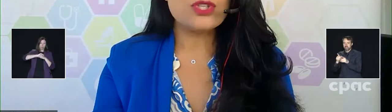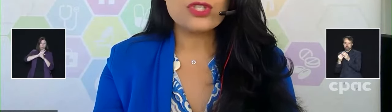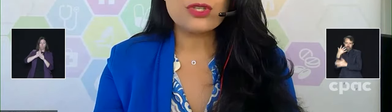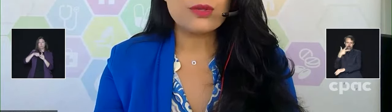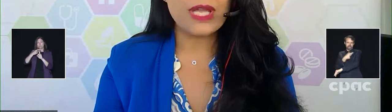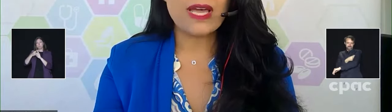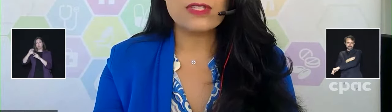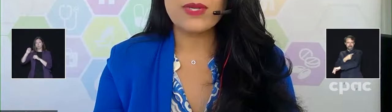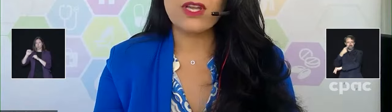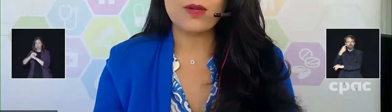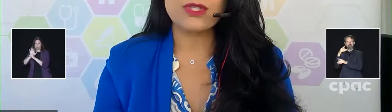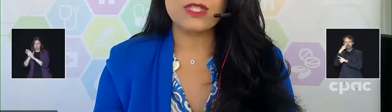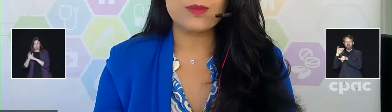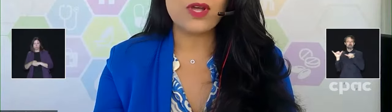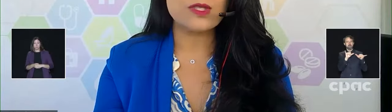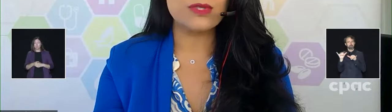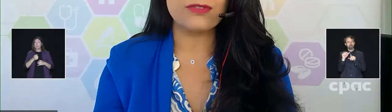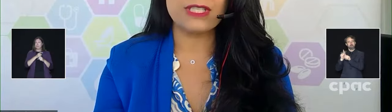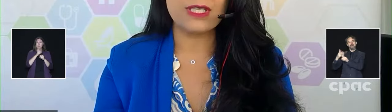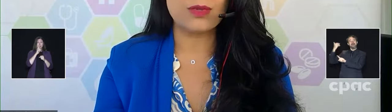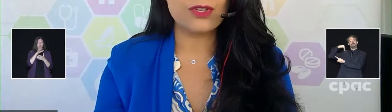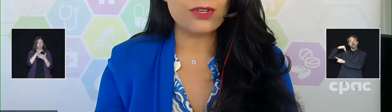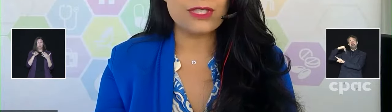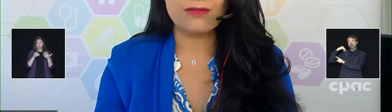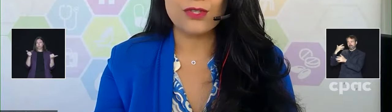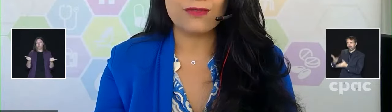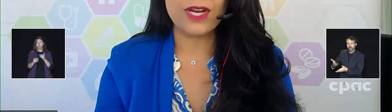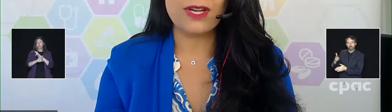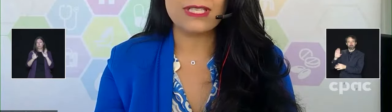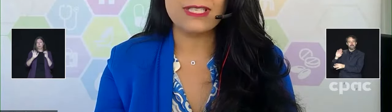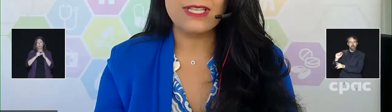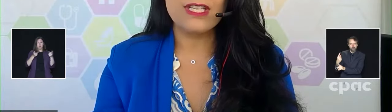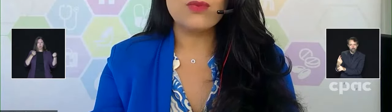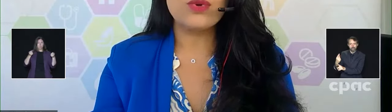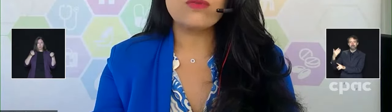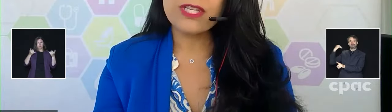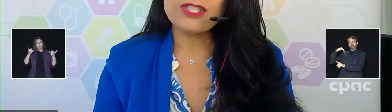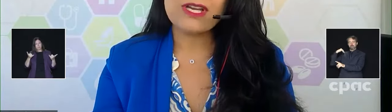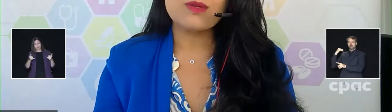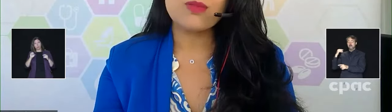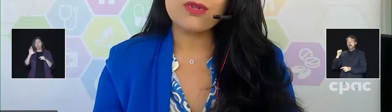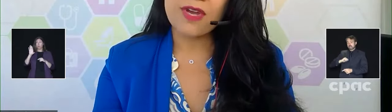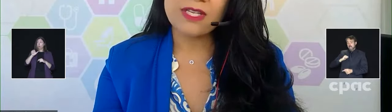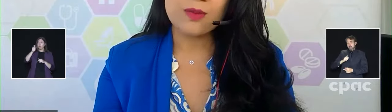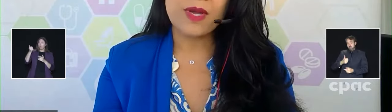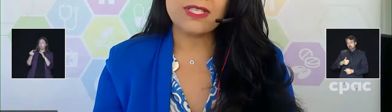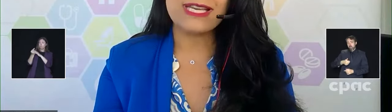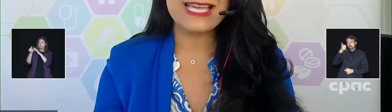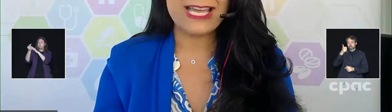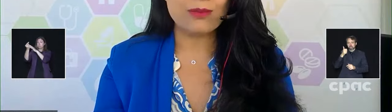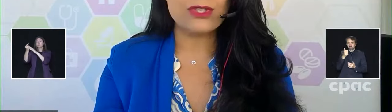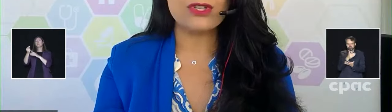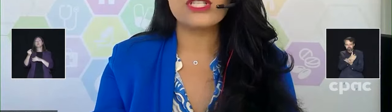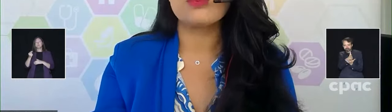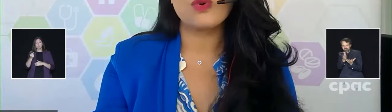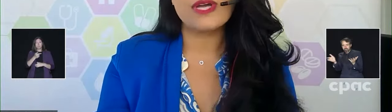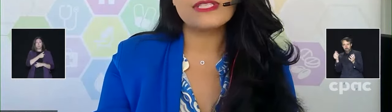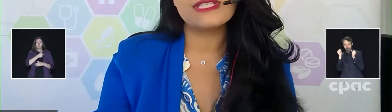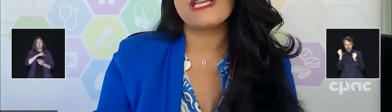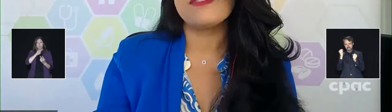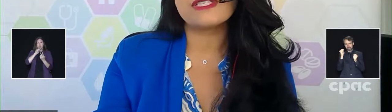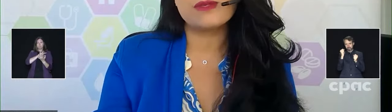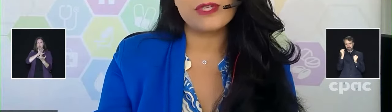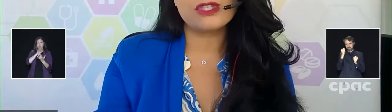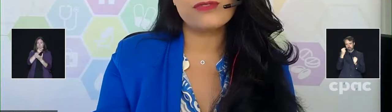To ensure we have as many options as possible for dealing with current and future variants, we have reached out to both Pfizer-BioNTech and Moderna to